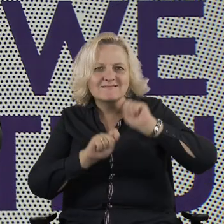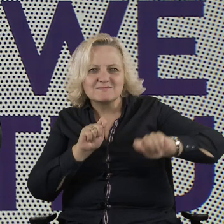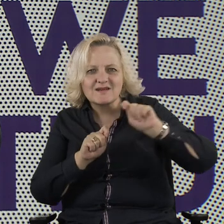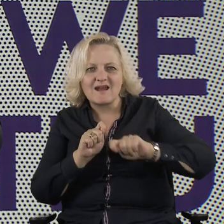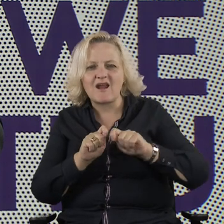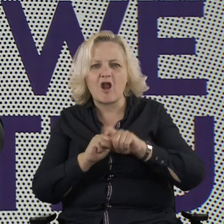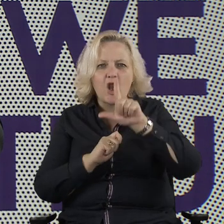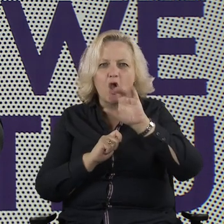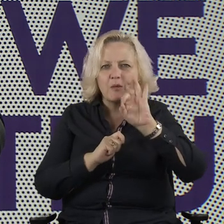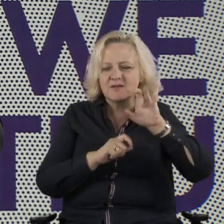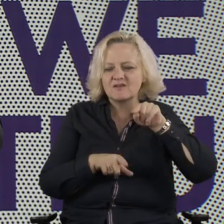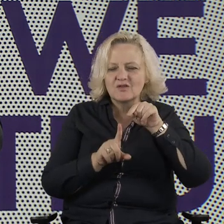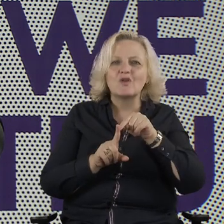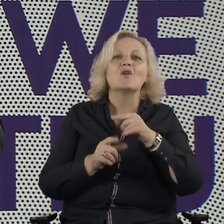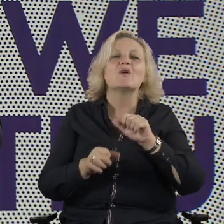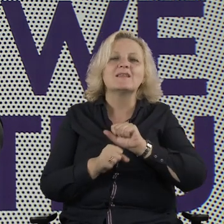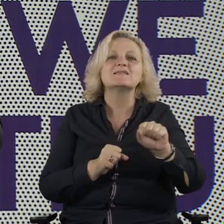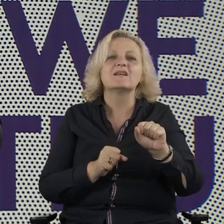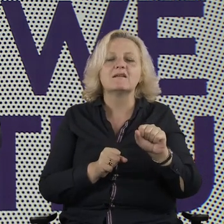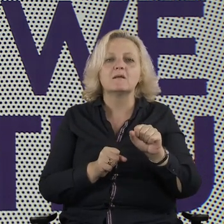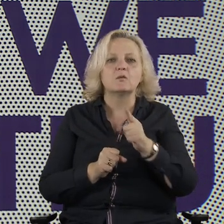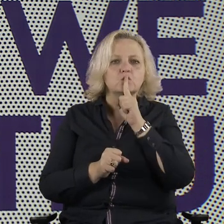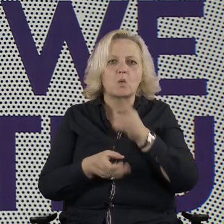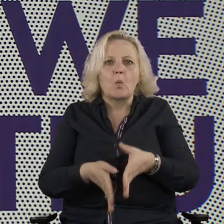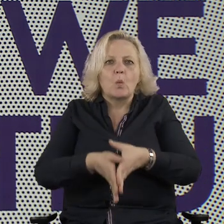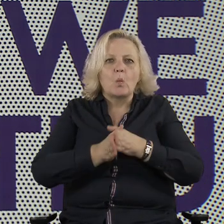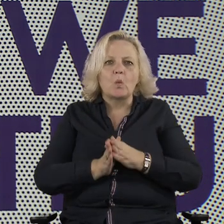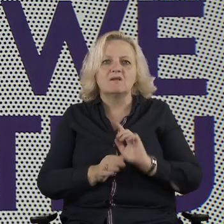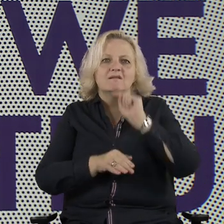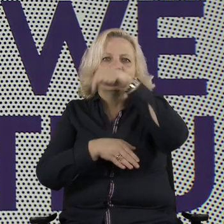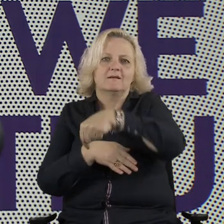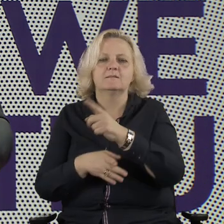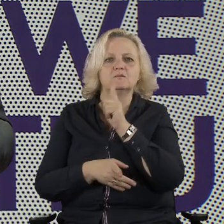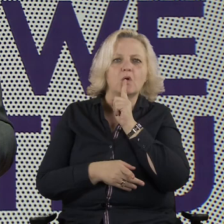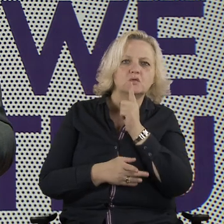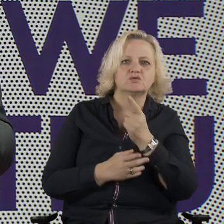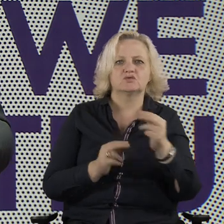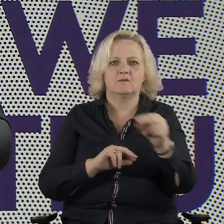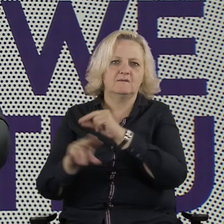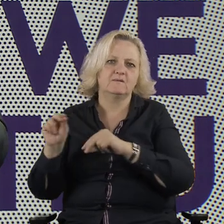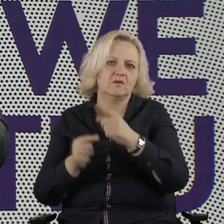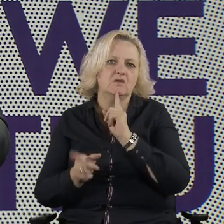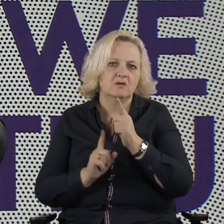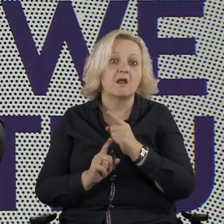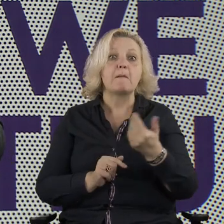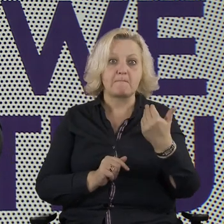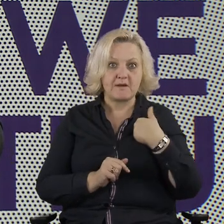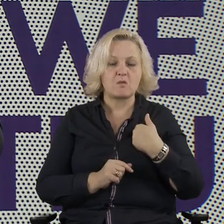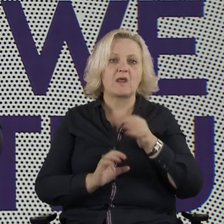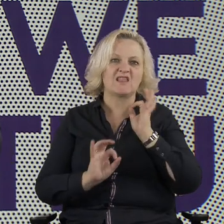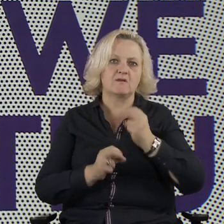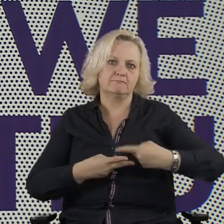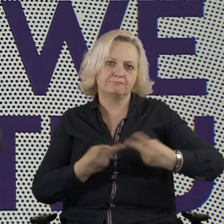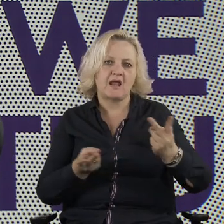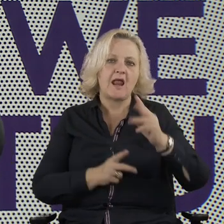happens behind closed doors. A study recently published in Lithuania showed that it's much